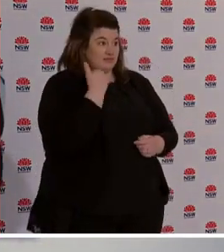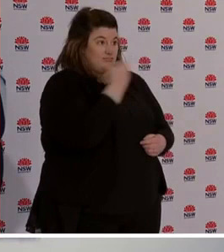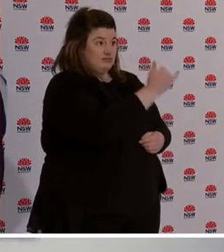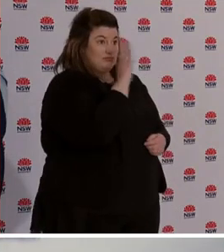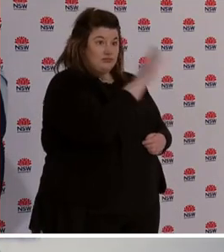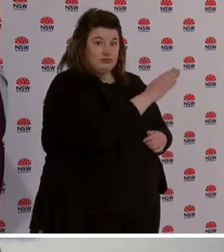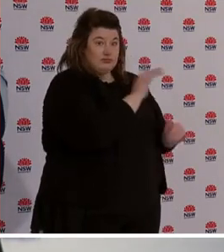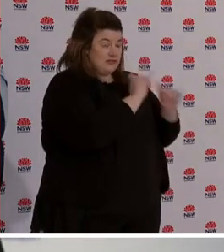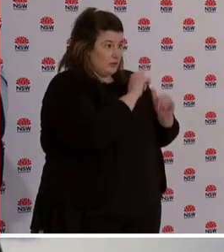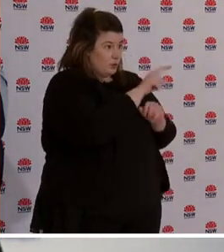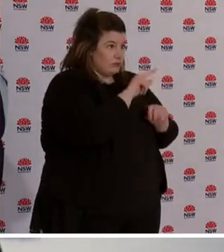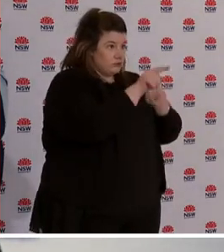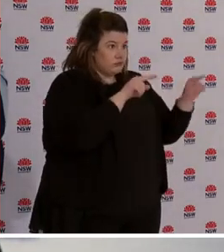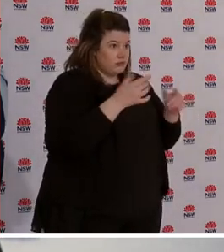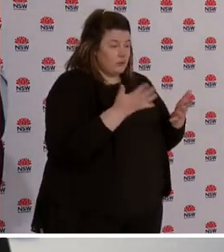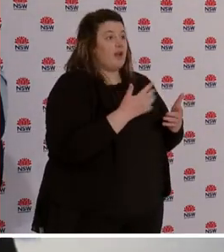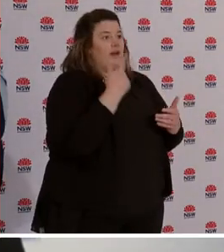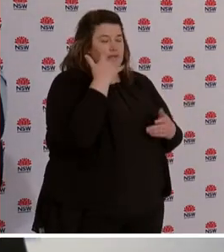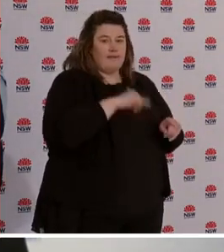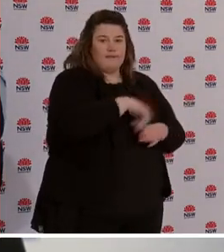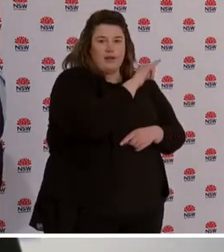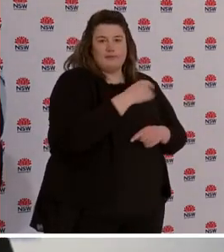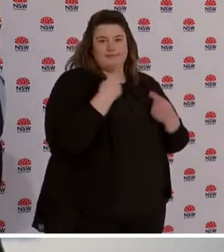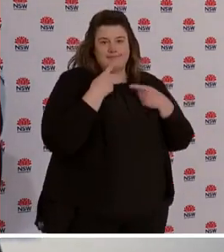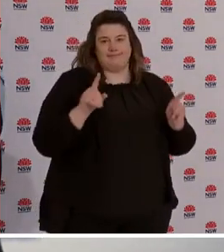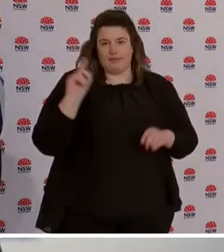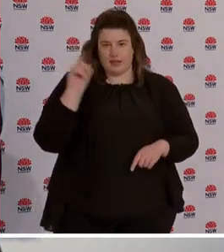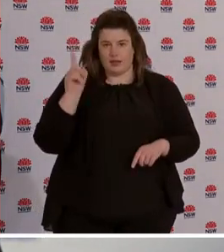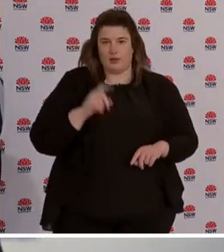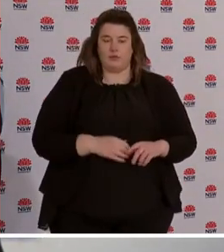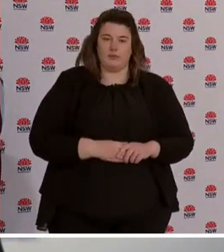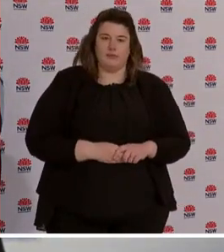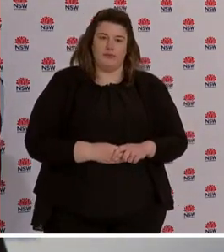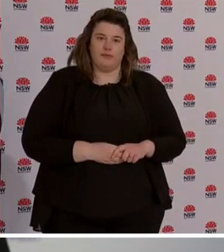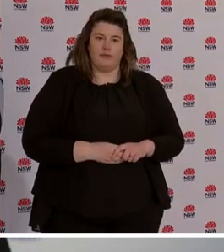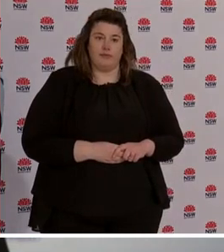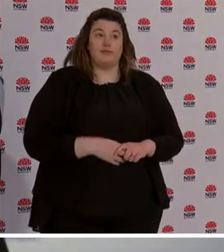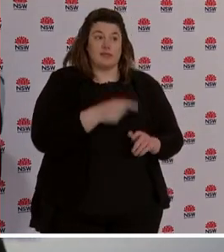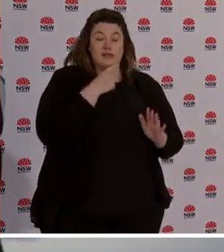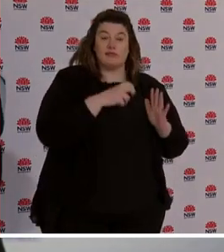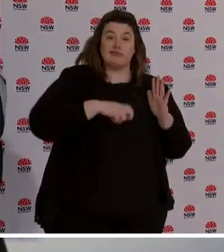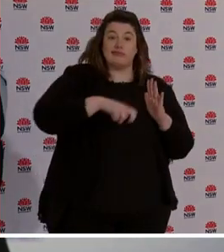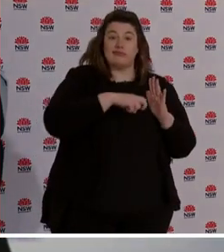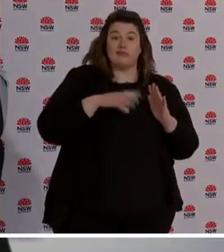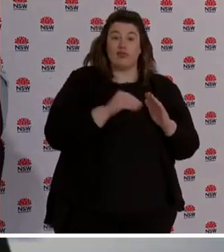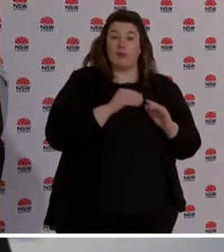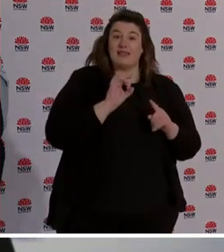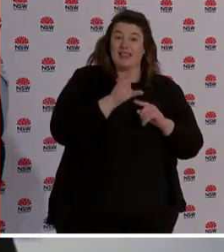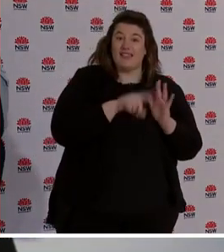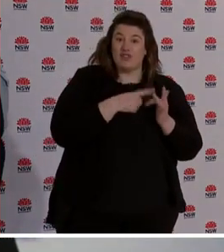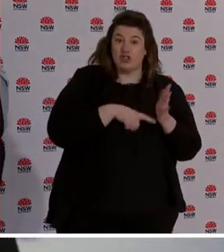that day. He stated that he had been isolating since the 10th of July however we know this is not true.